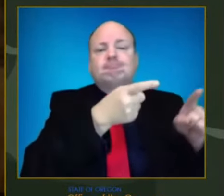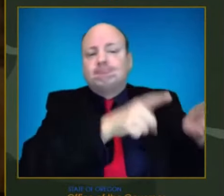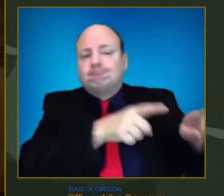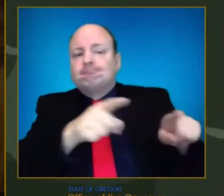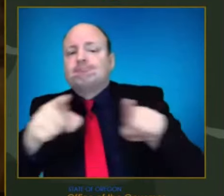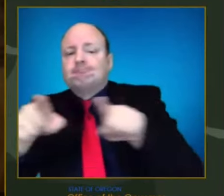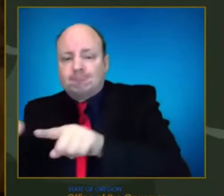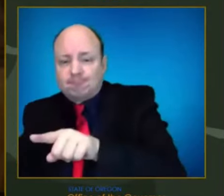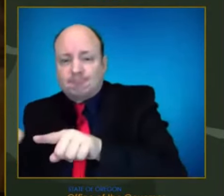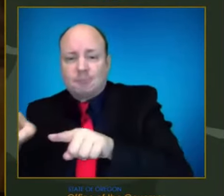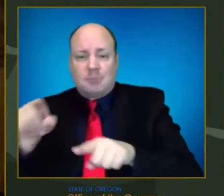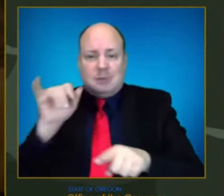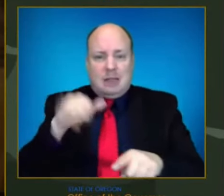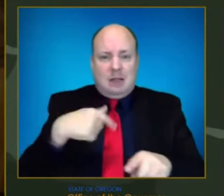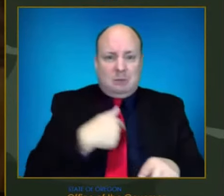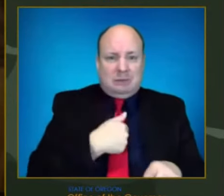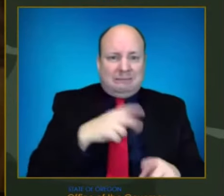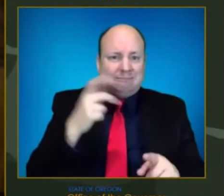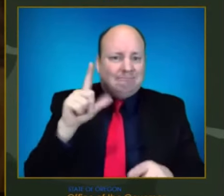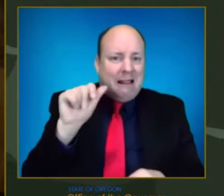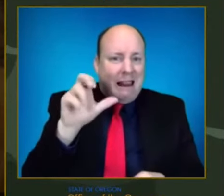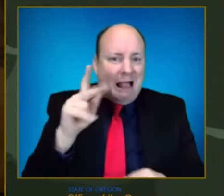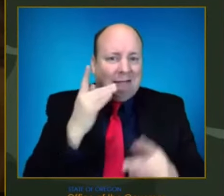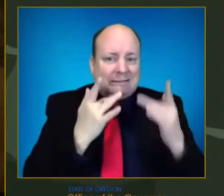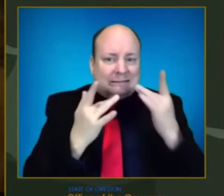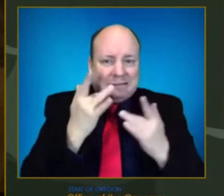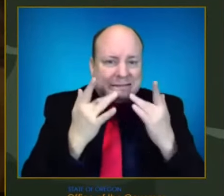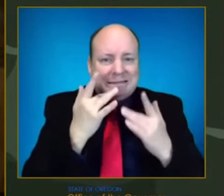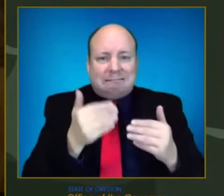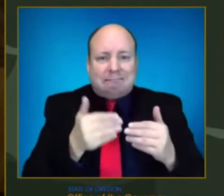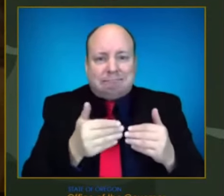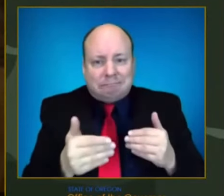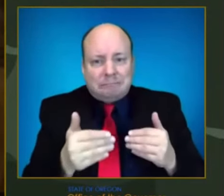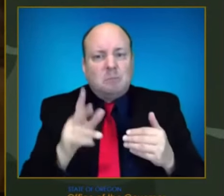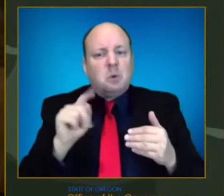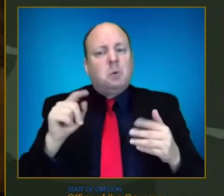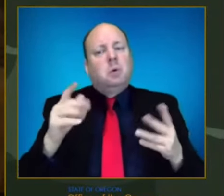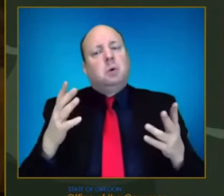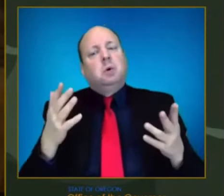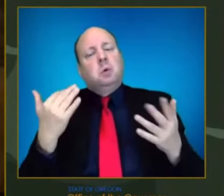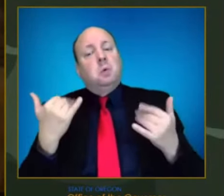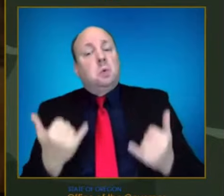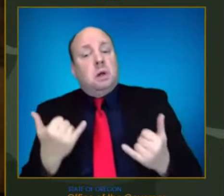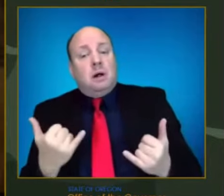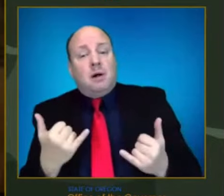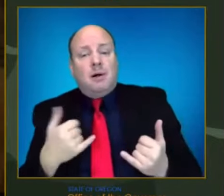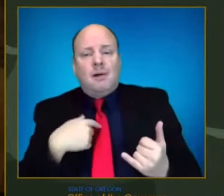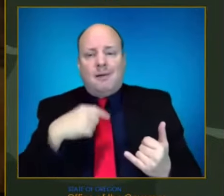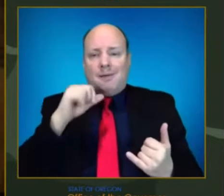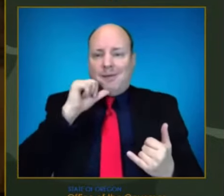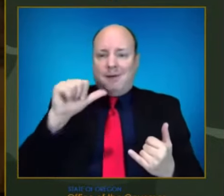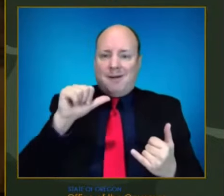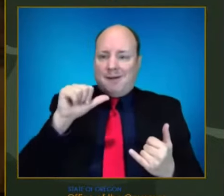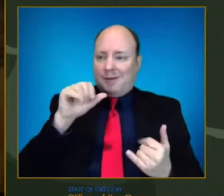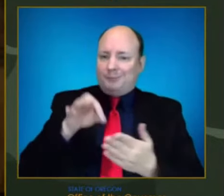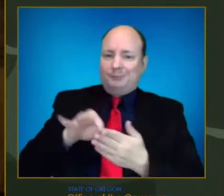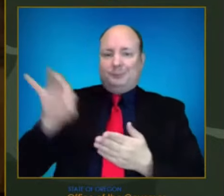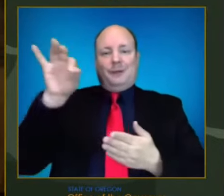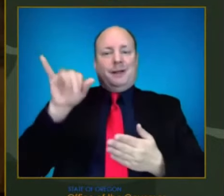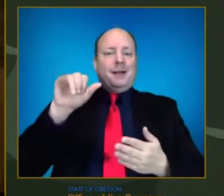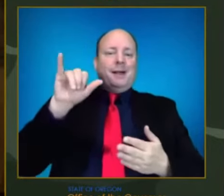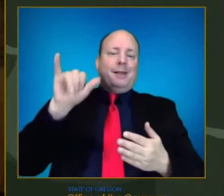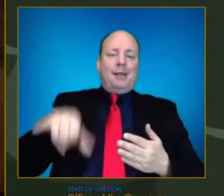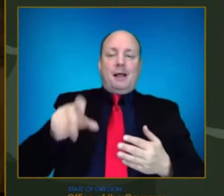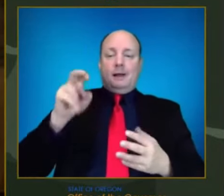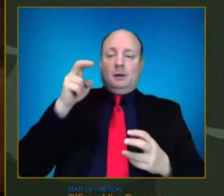designation is designed for. But beyond that, I'm not tracking that as closely. And so I'll pause with